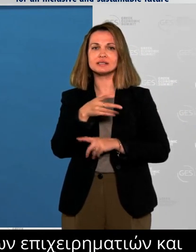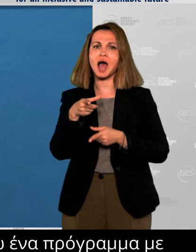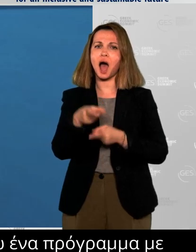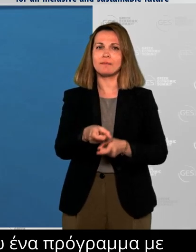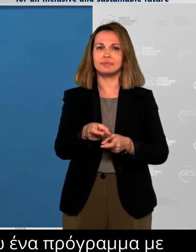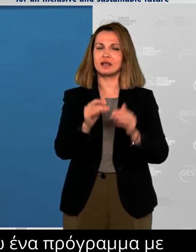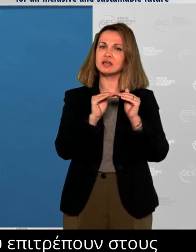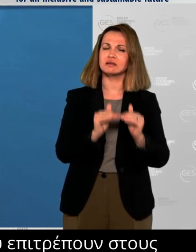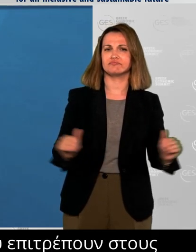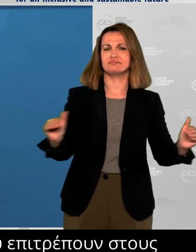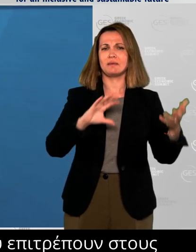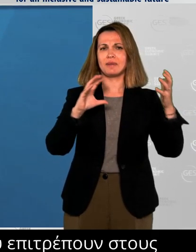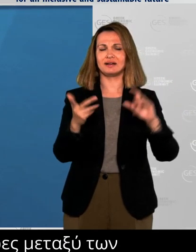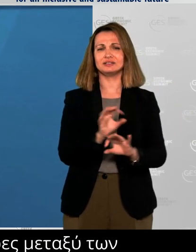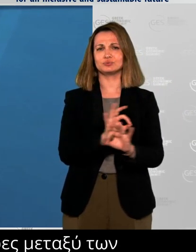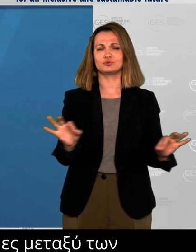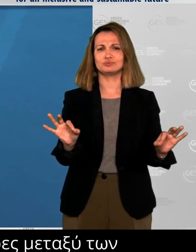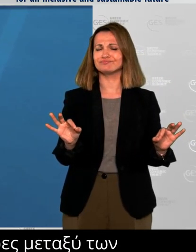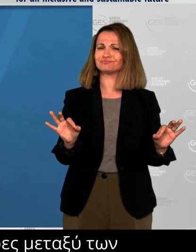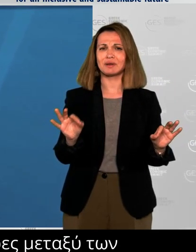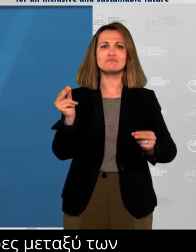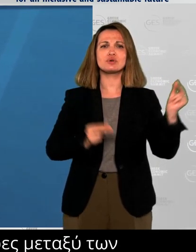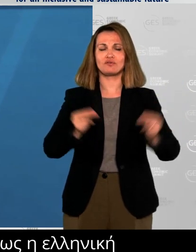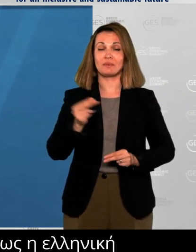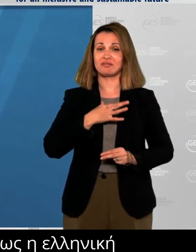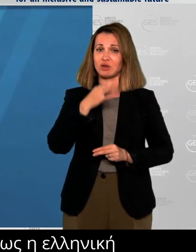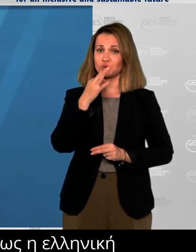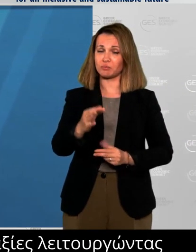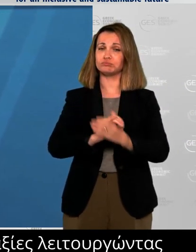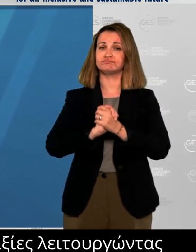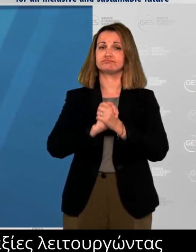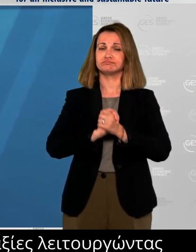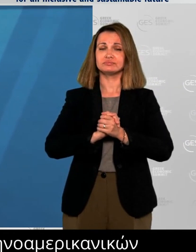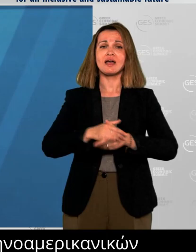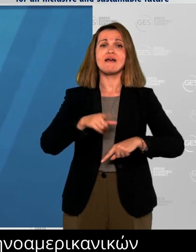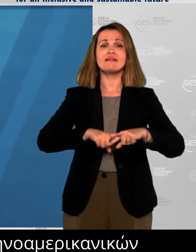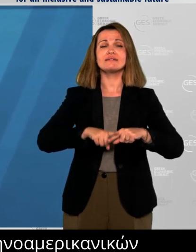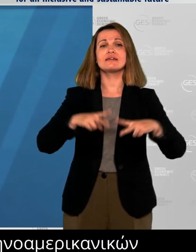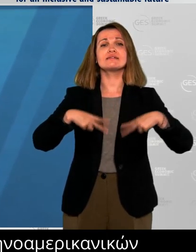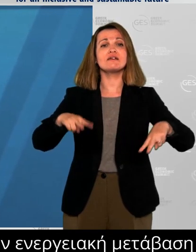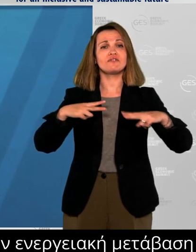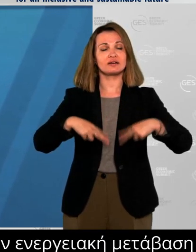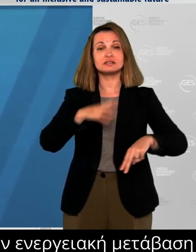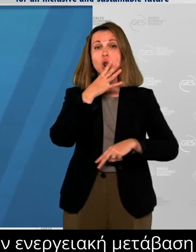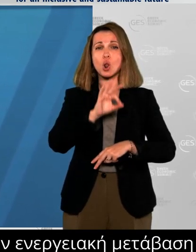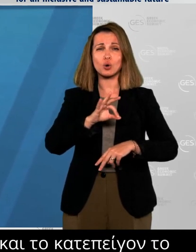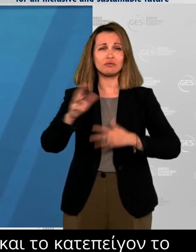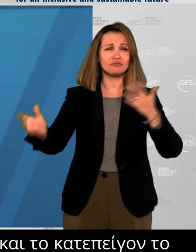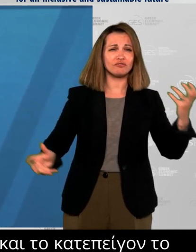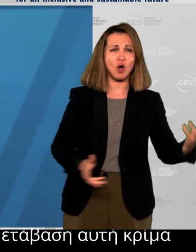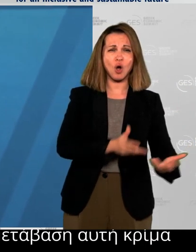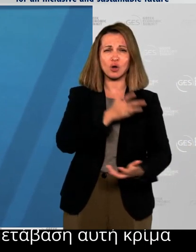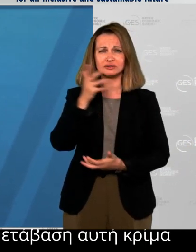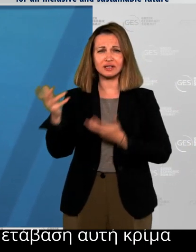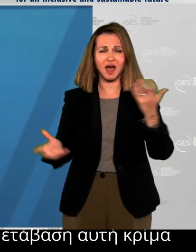government in this regard for its handling of the devastating wildfires this summer in Evia, Ancient Olympia and around Athens,